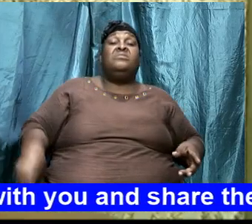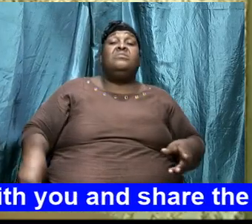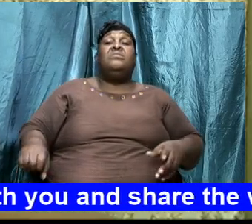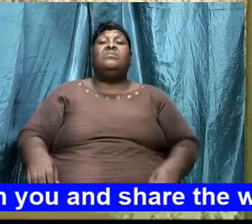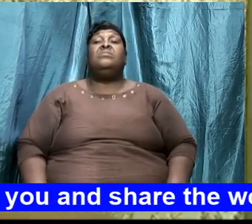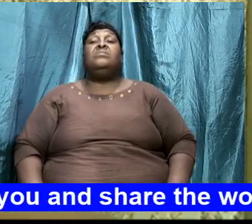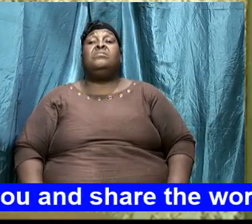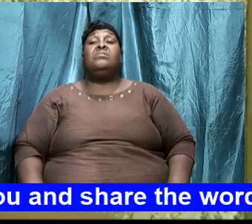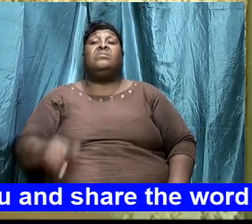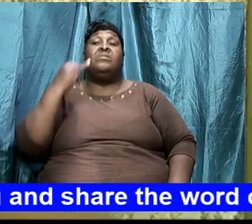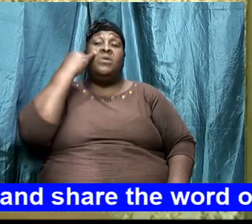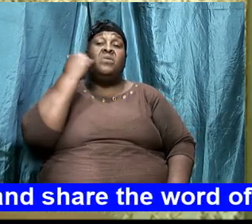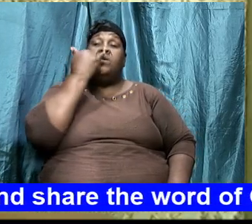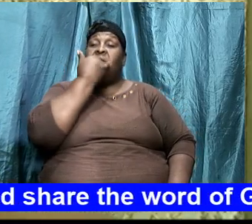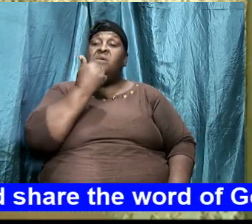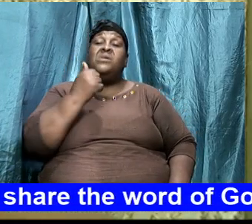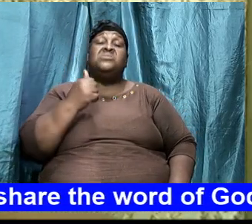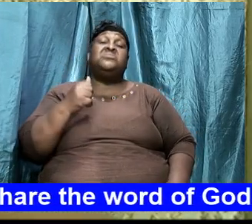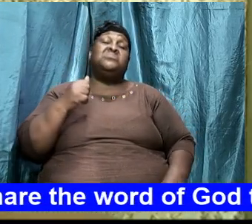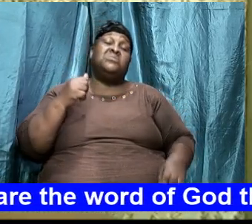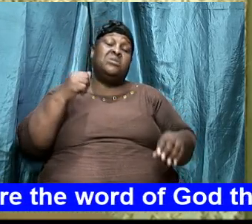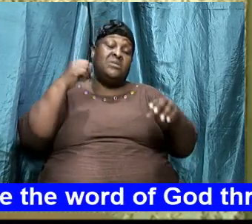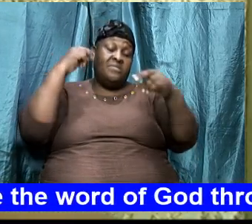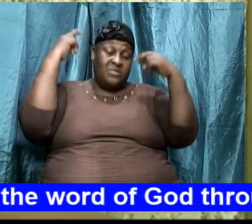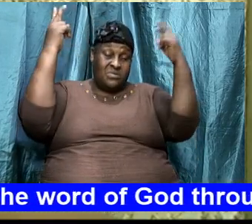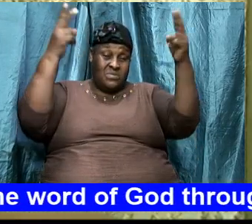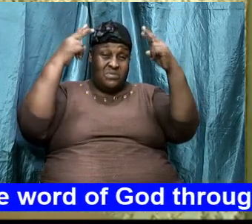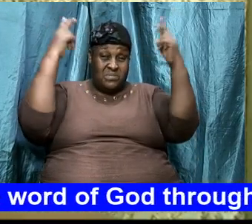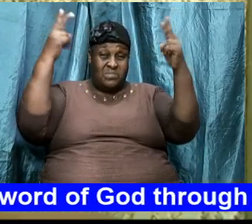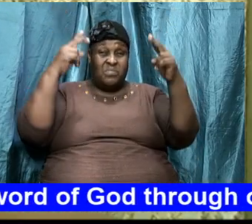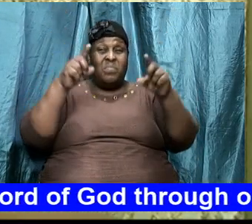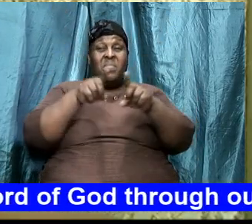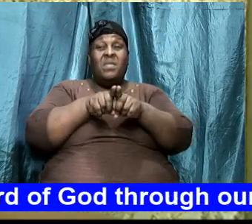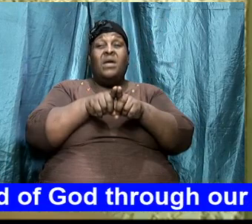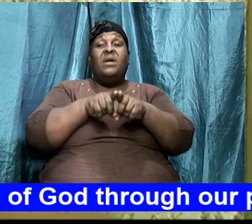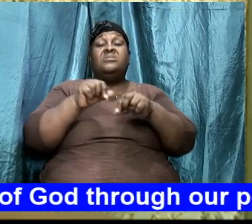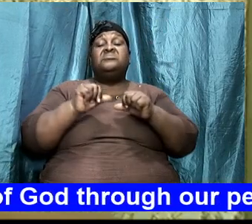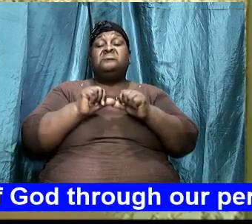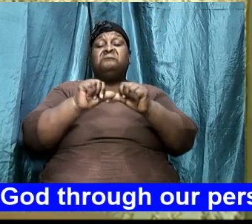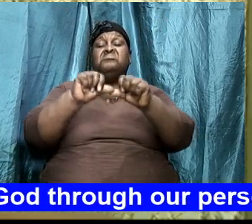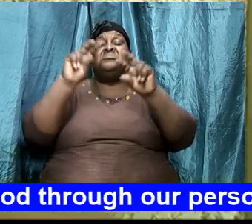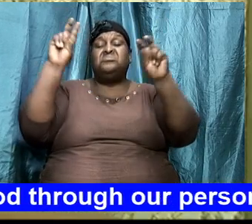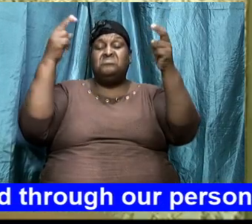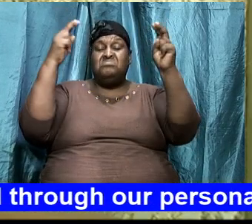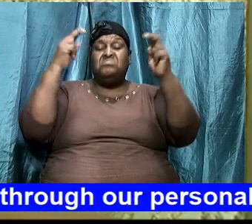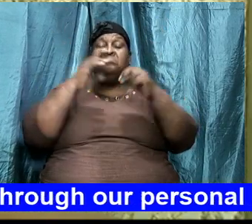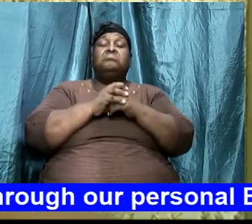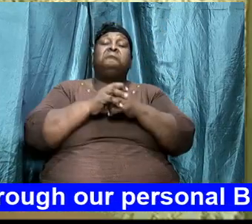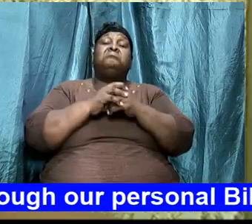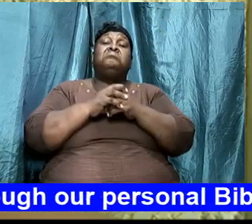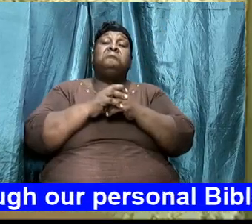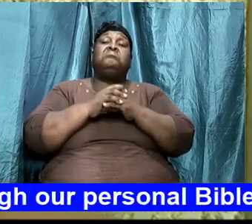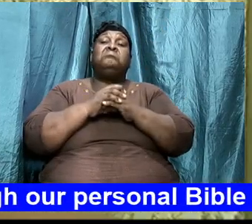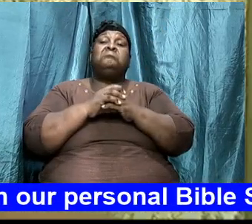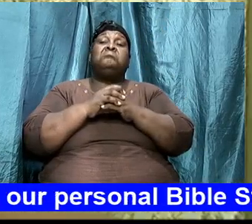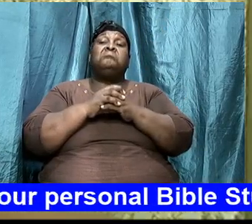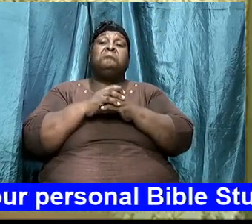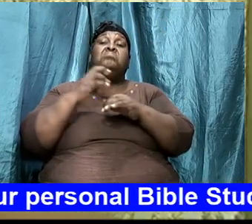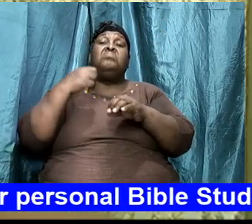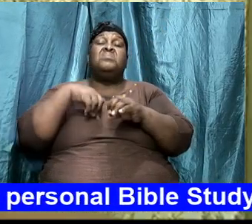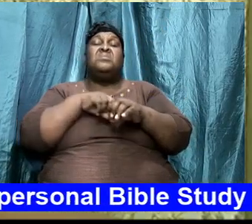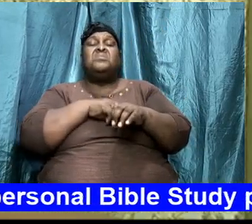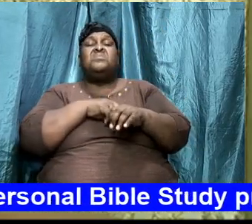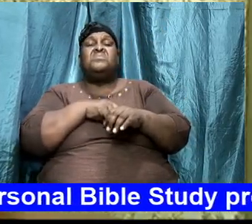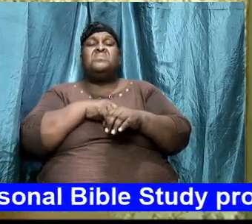and Israel was victorious but as we continue the lesson we go through it and then we will look at